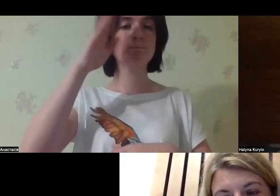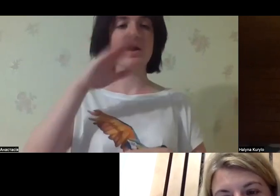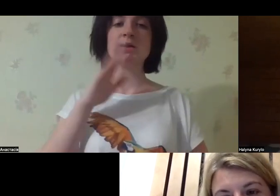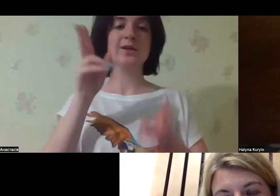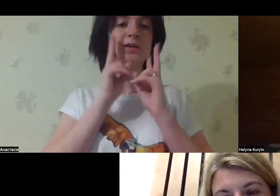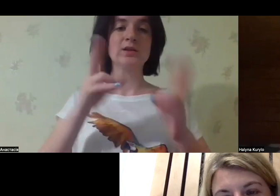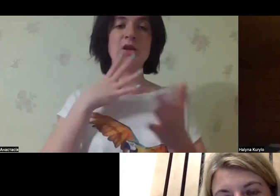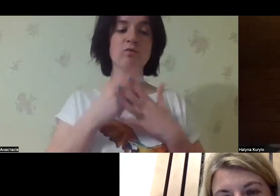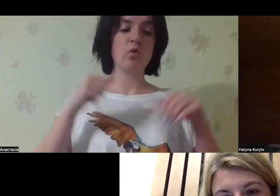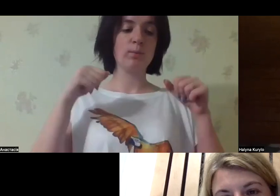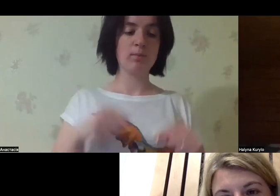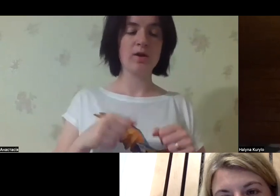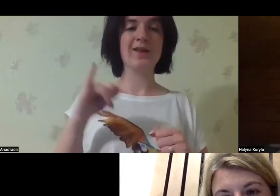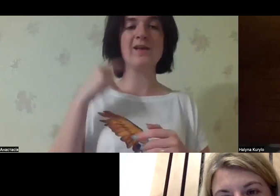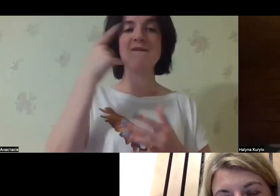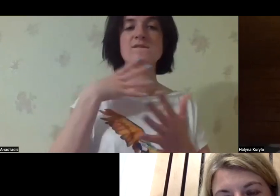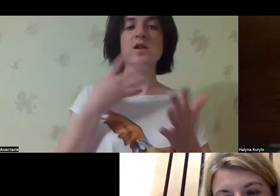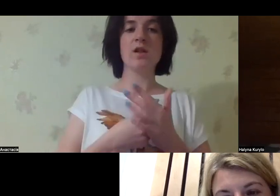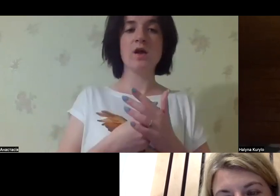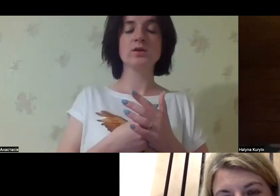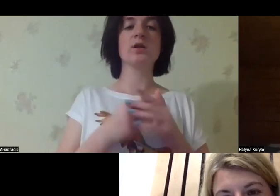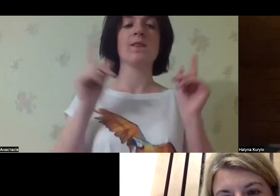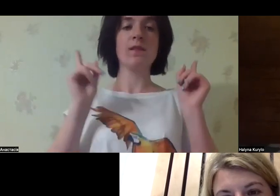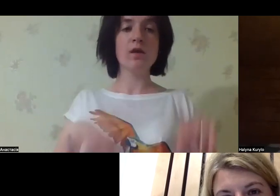many cases, parents do not know their rights.